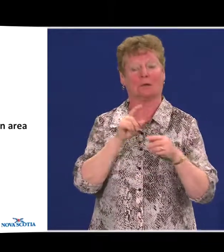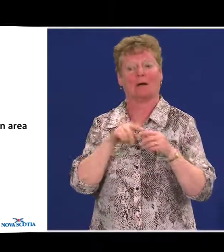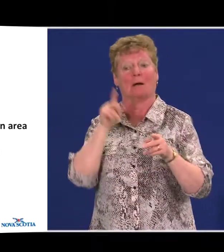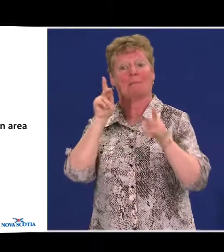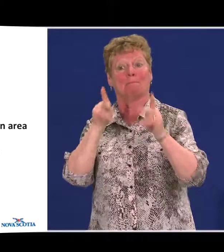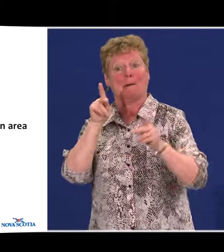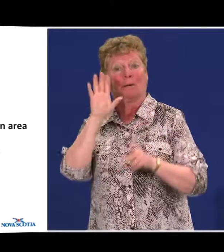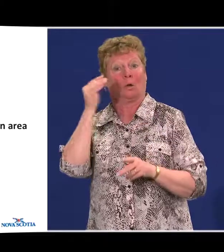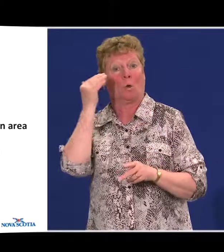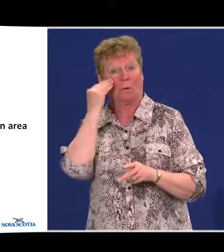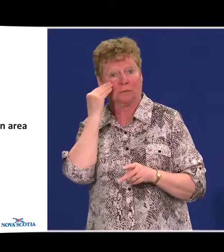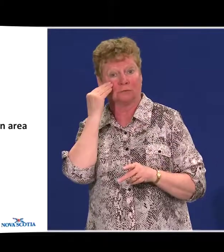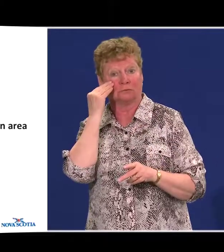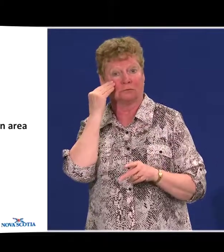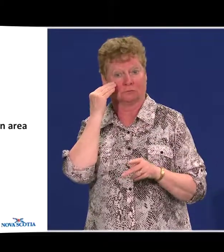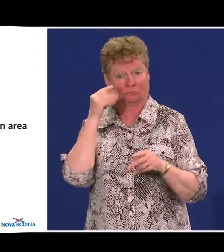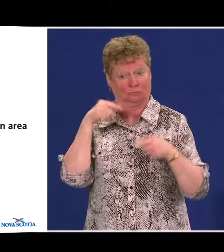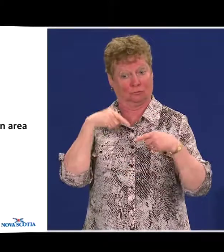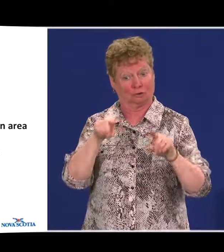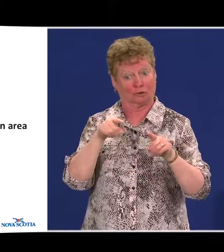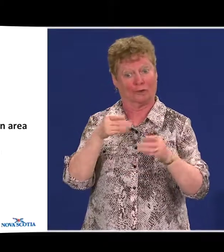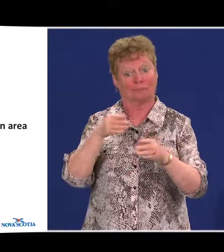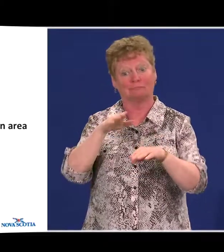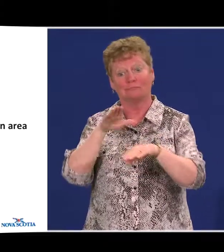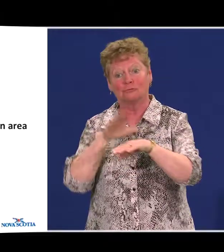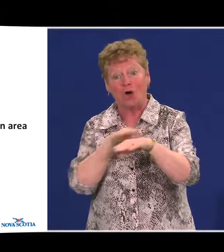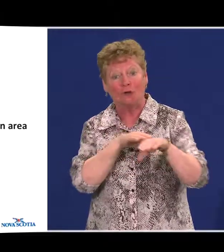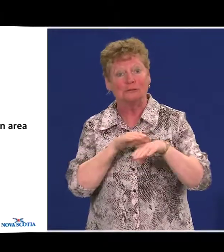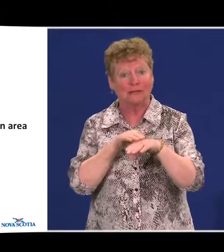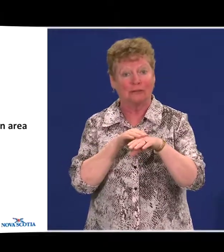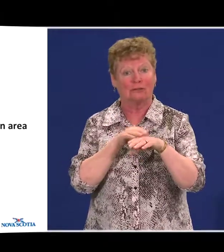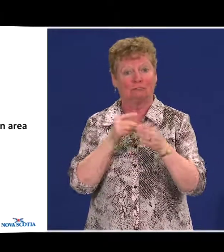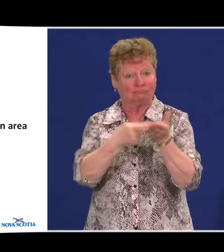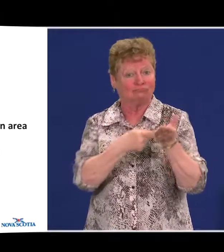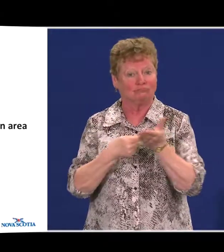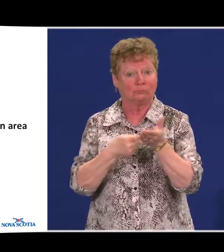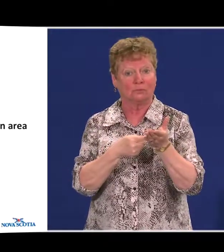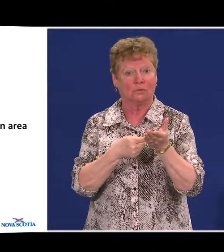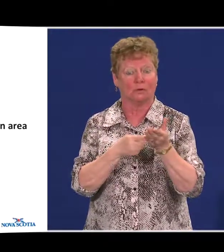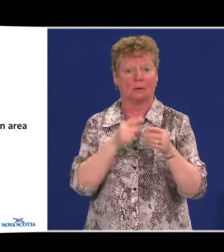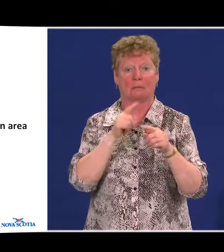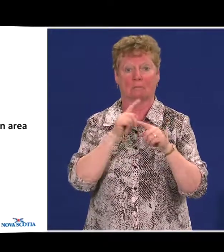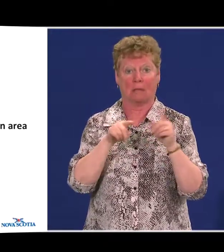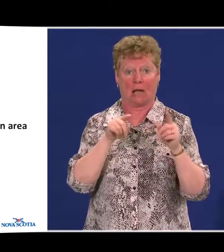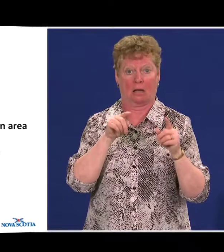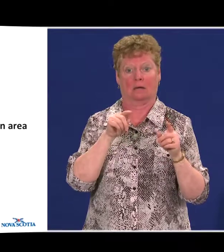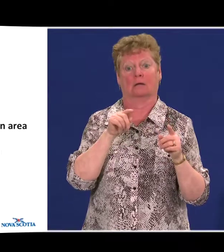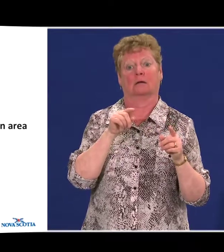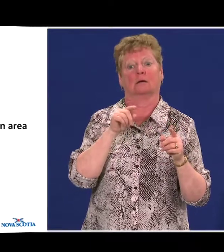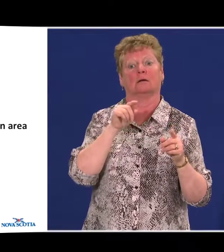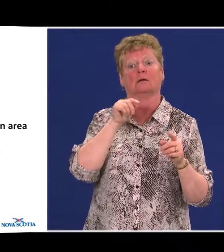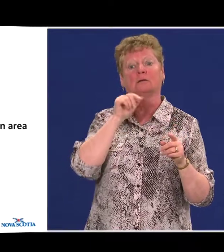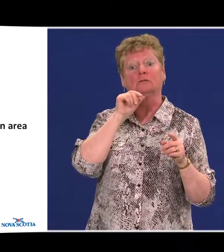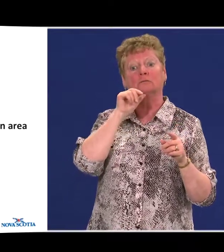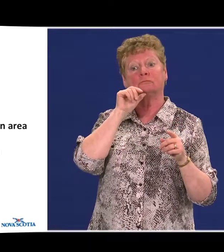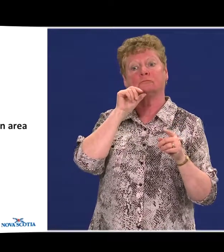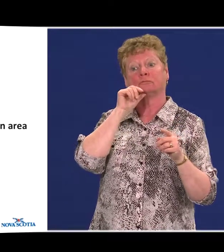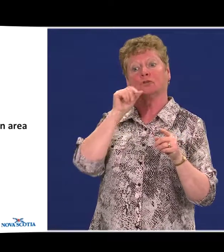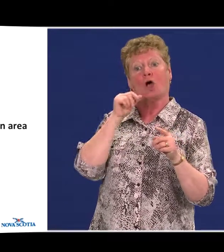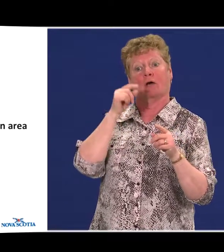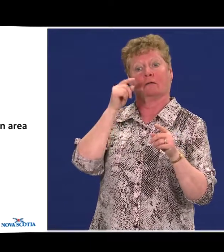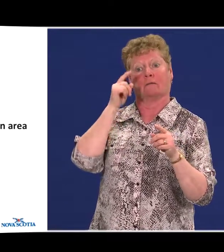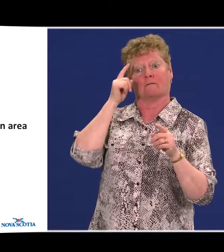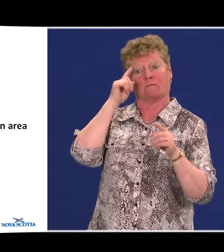and the public discussion during the consultation, it is not being proposed as an area of focus in relation to the development of